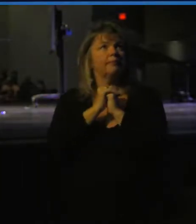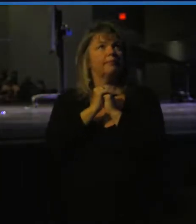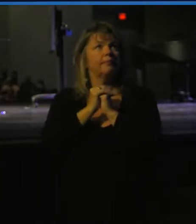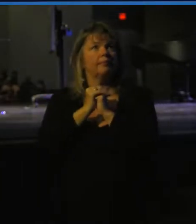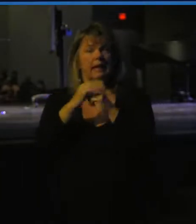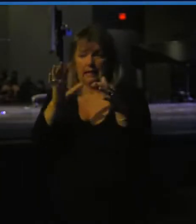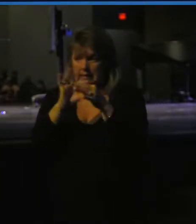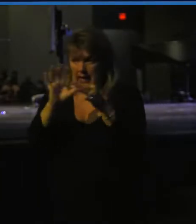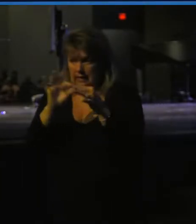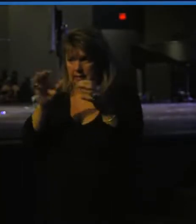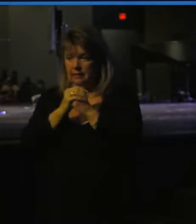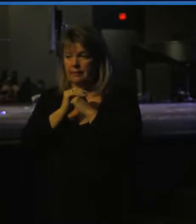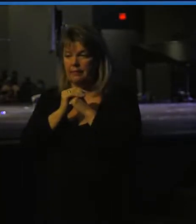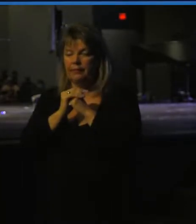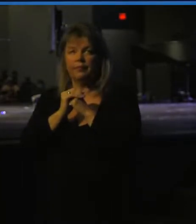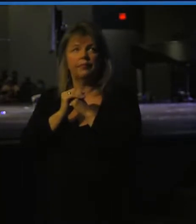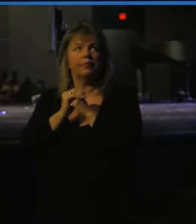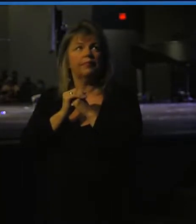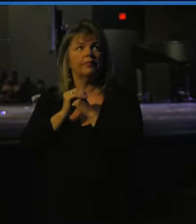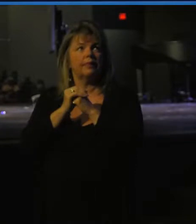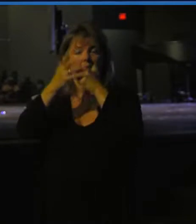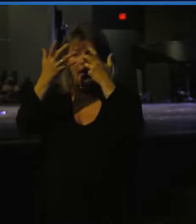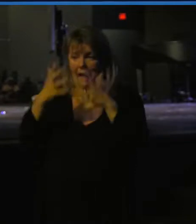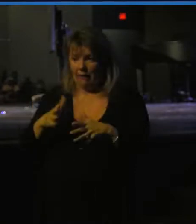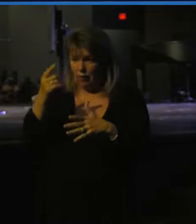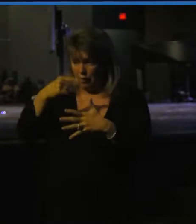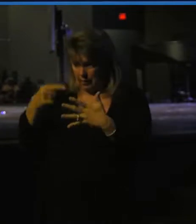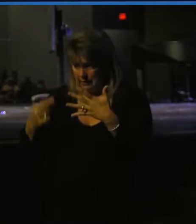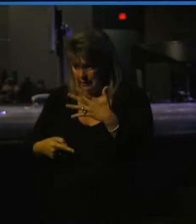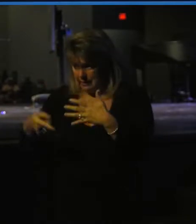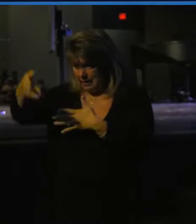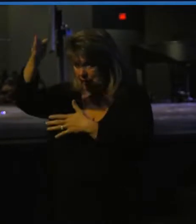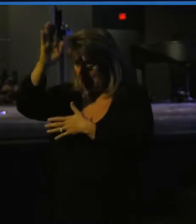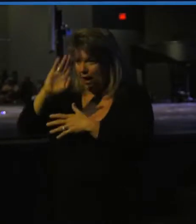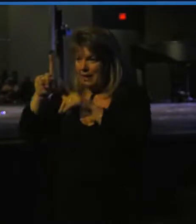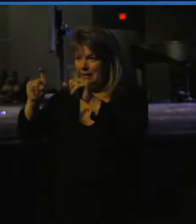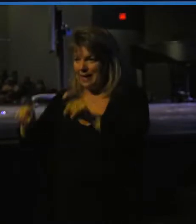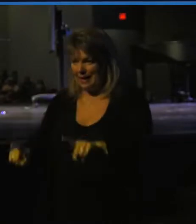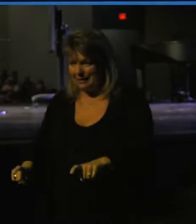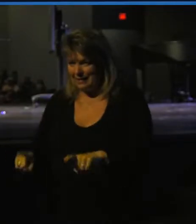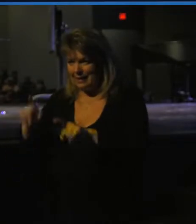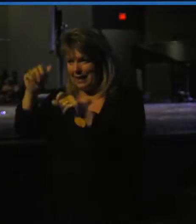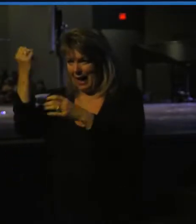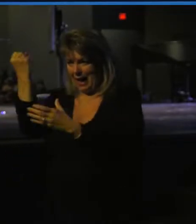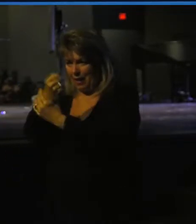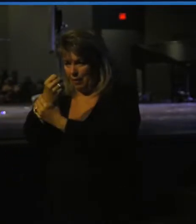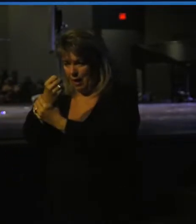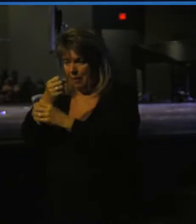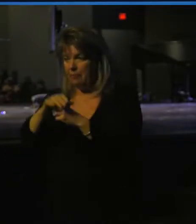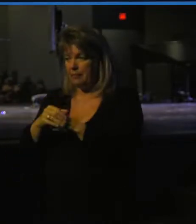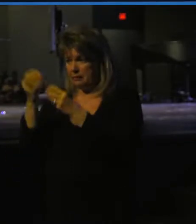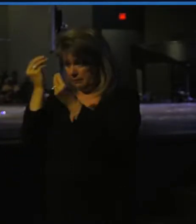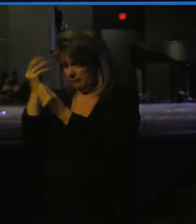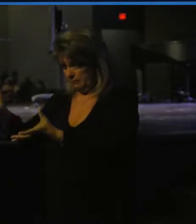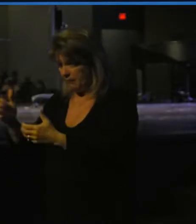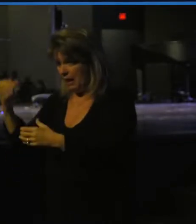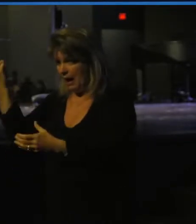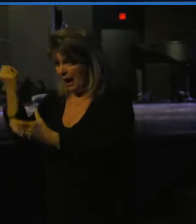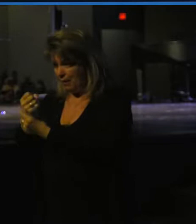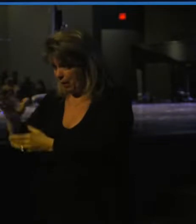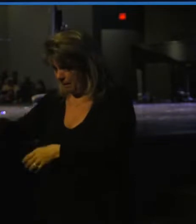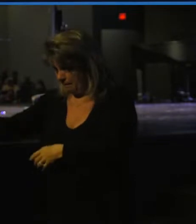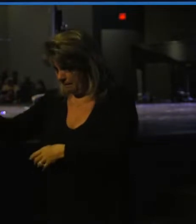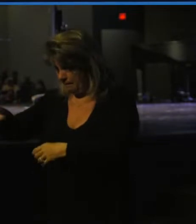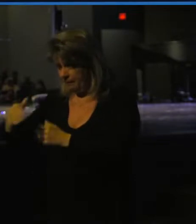this is what it says. It says, after these things, God tested Abraham and said to him, Abraham,